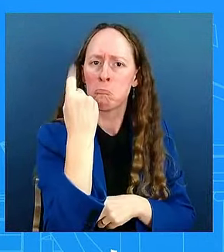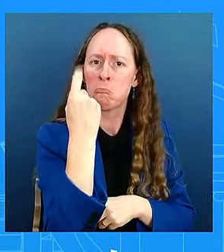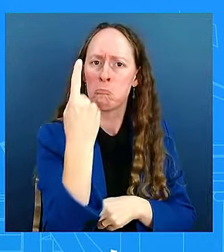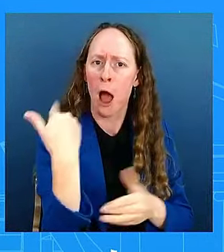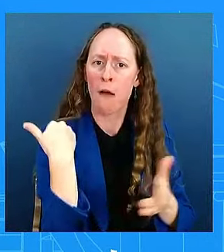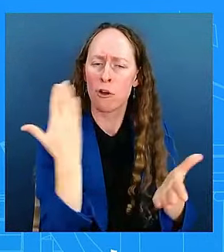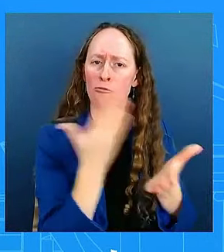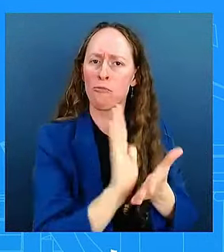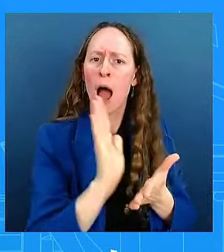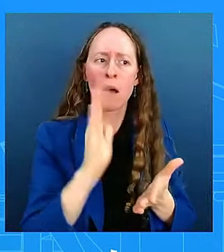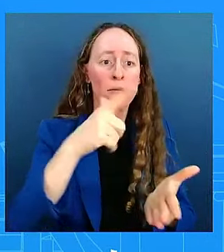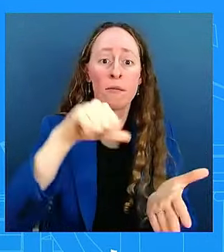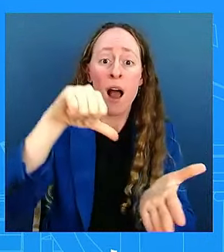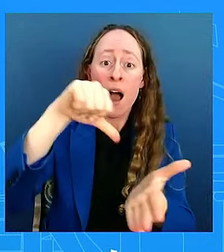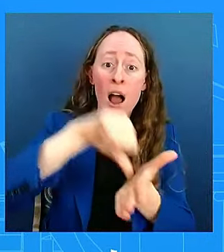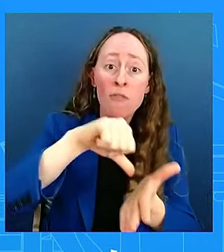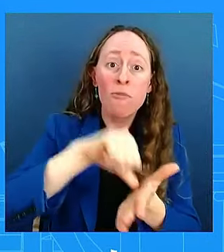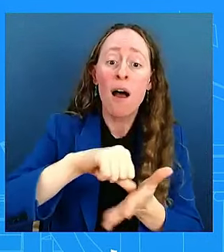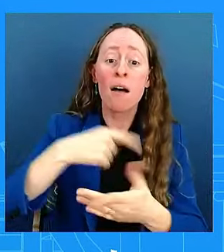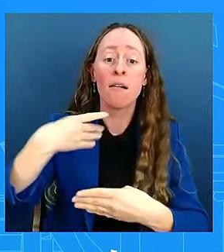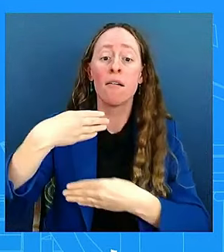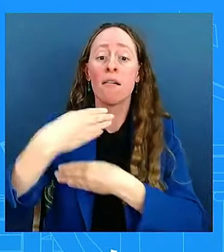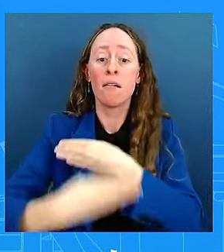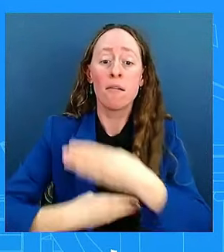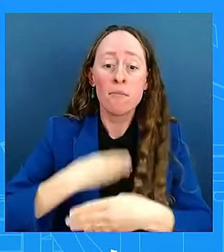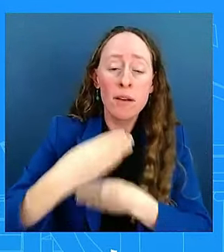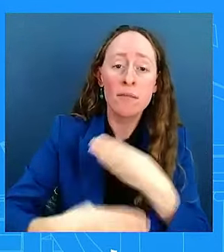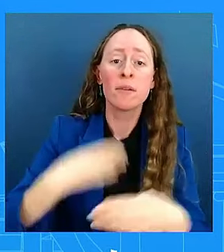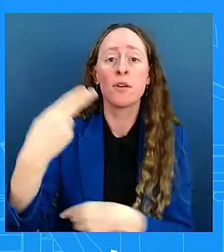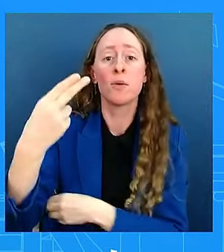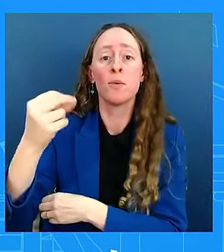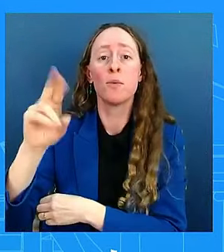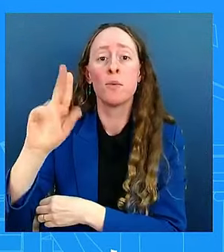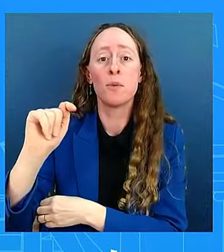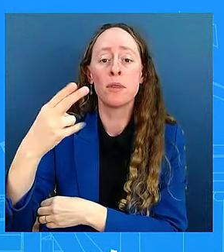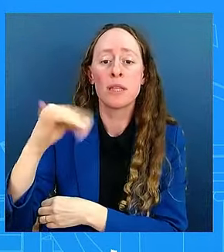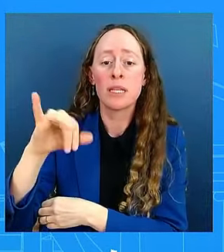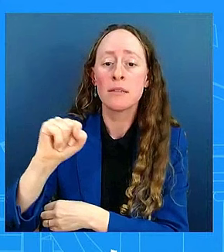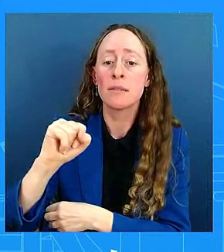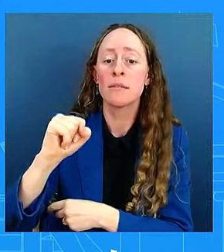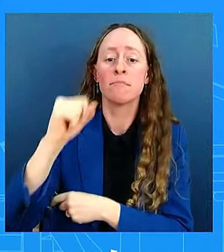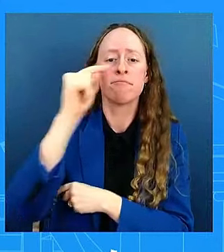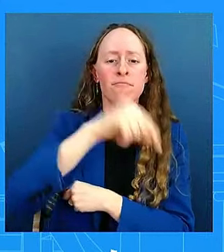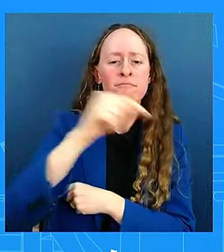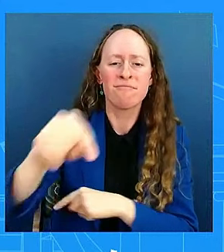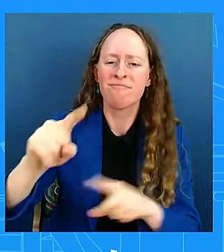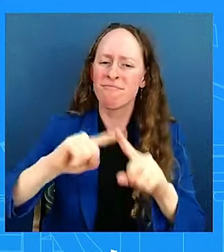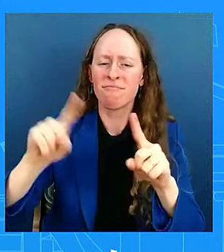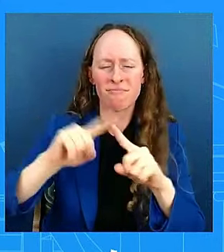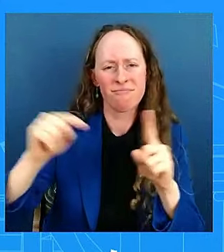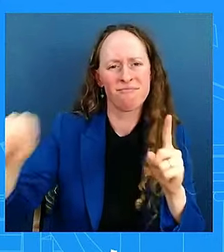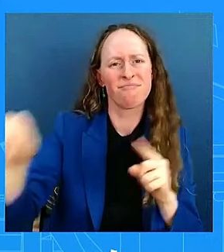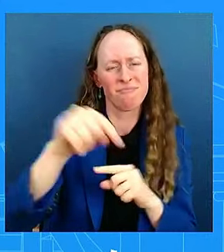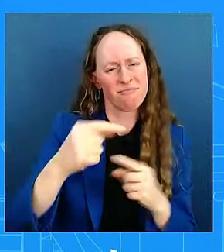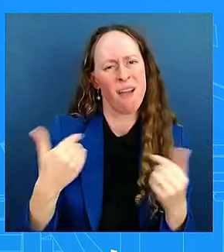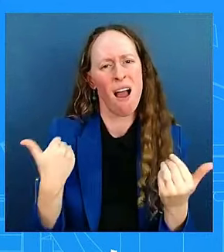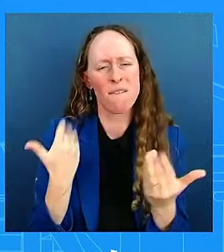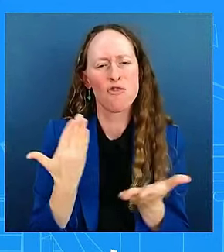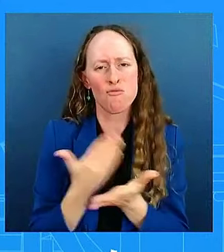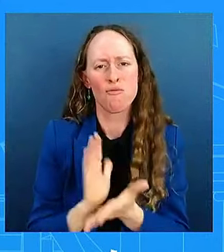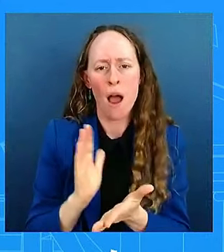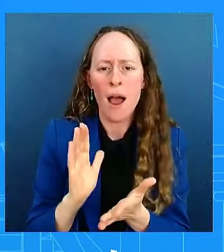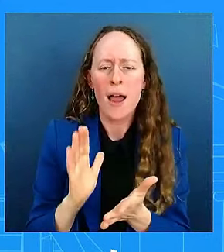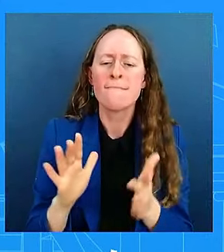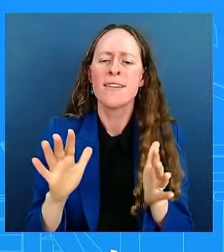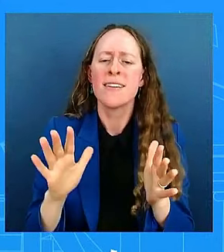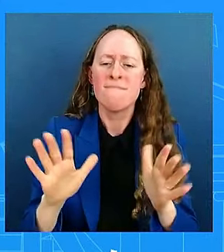Houthis, anyway. But the fact is that they have to be very much more careful